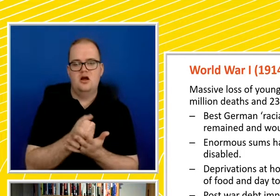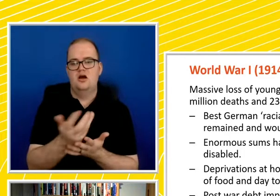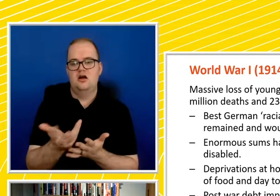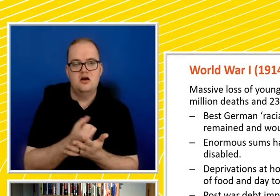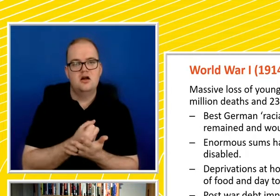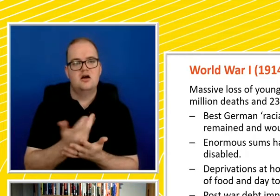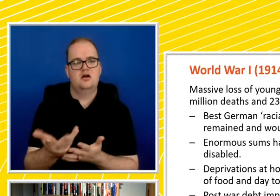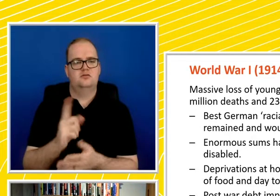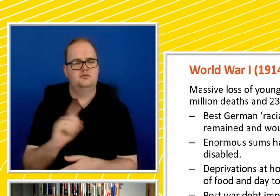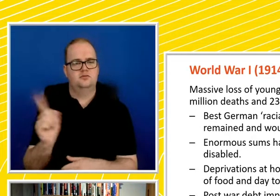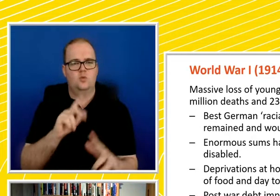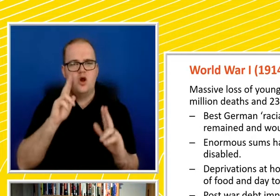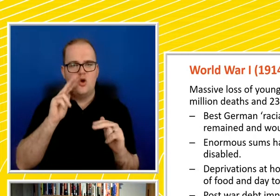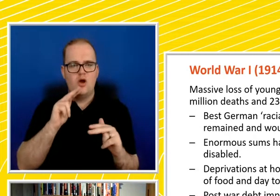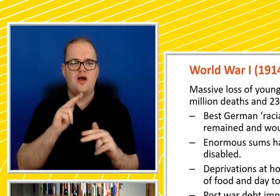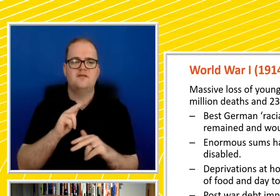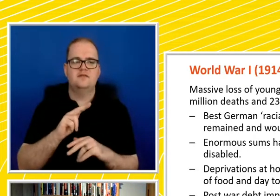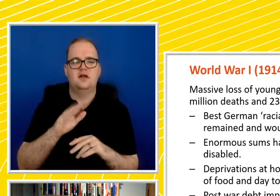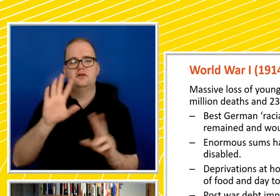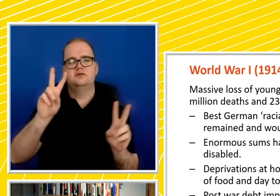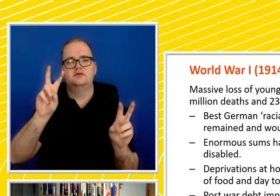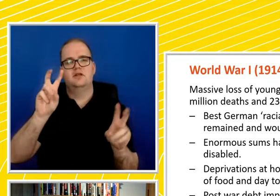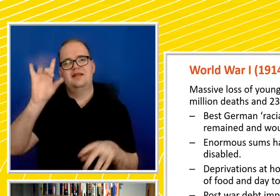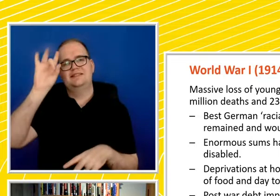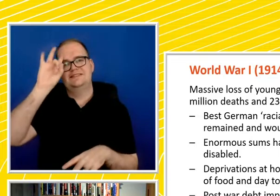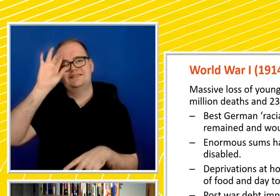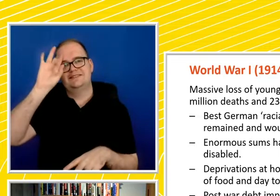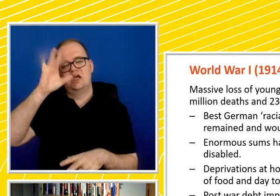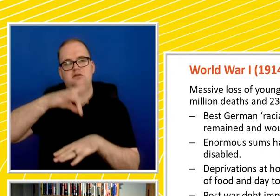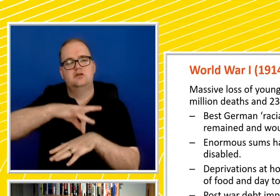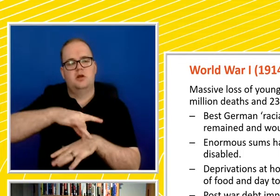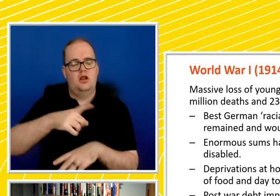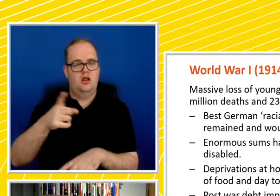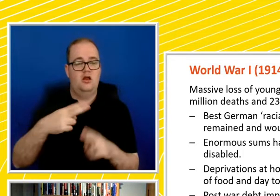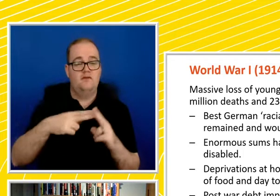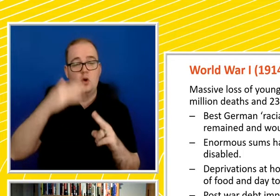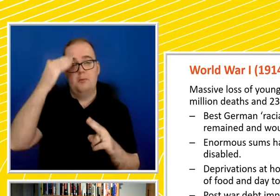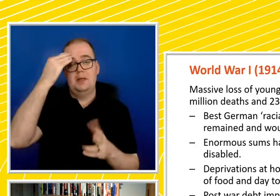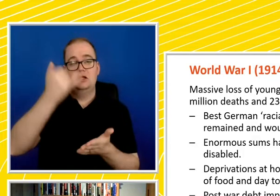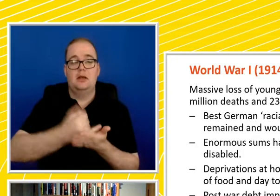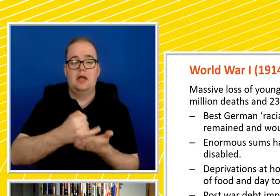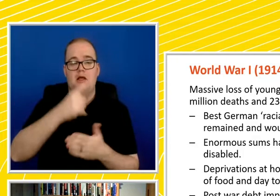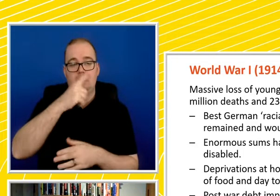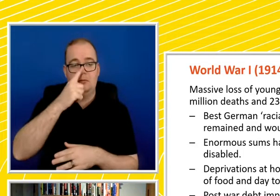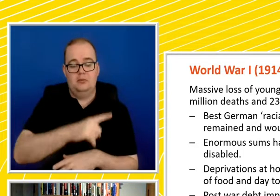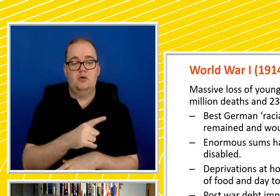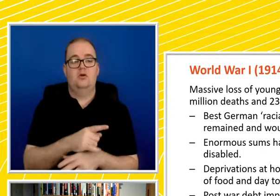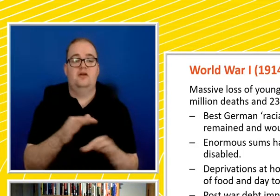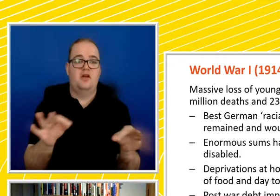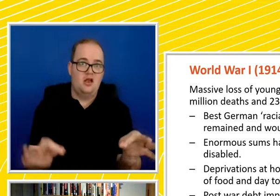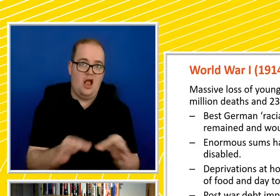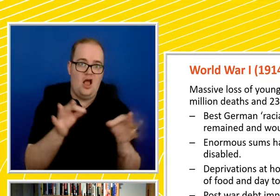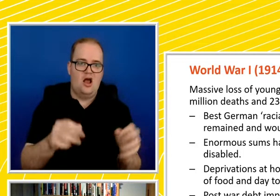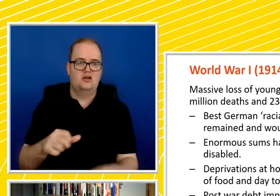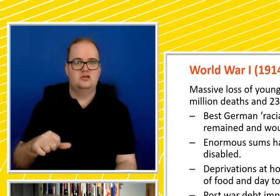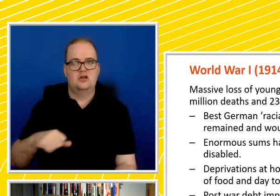these insane asylums for the care of mentally impaired people, the gardens to maintain, the staffing,